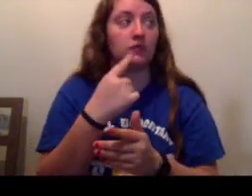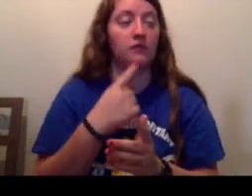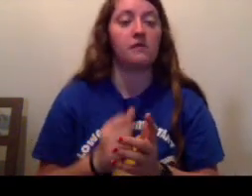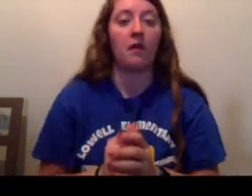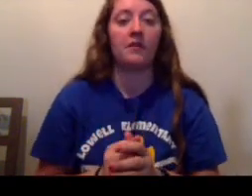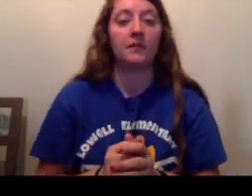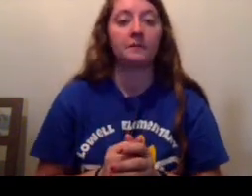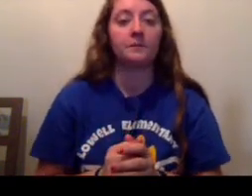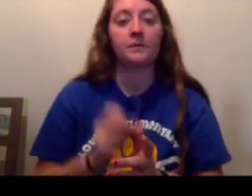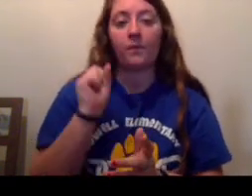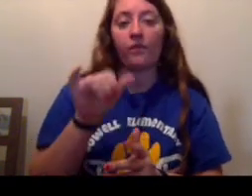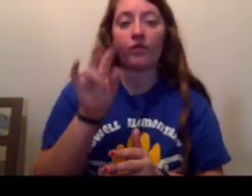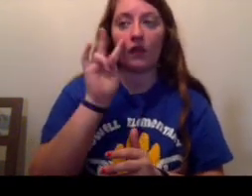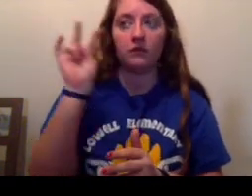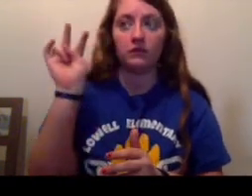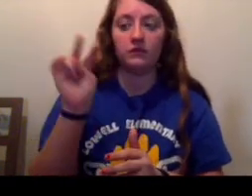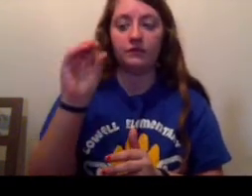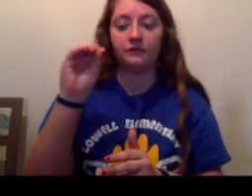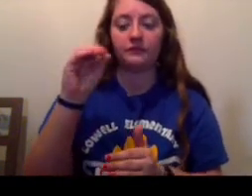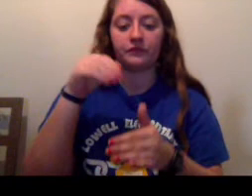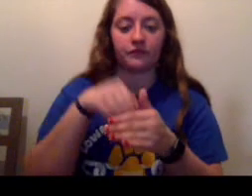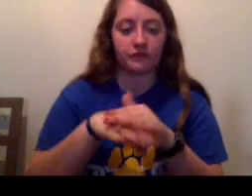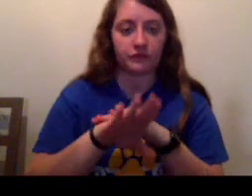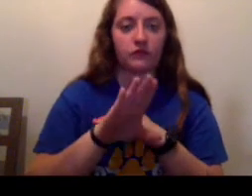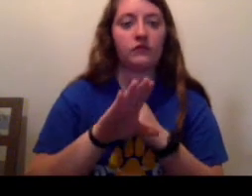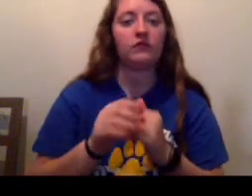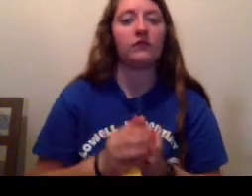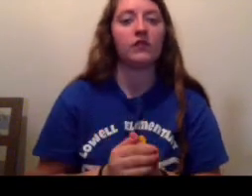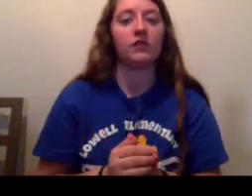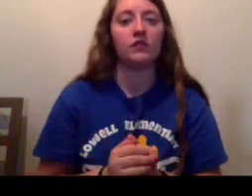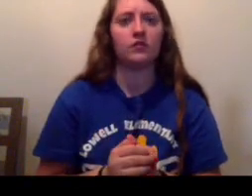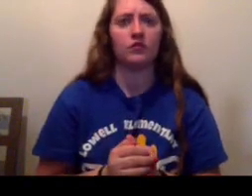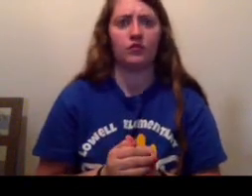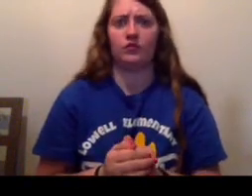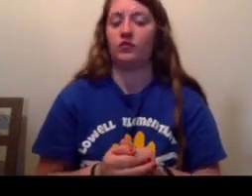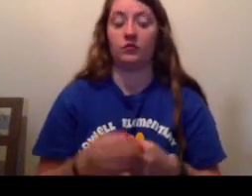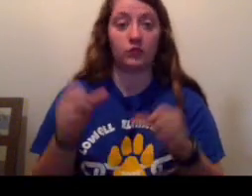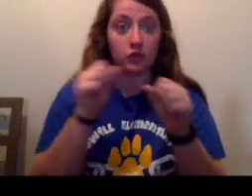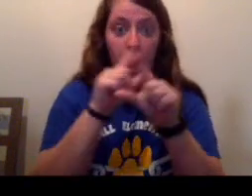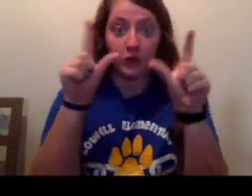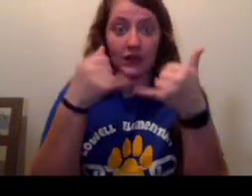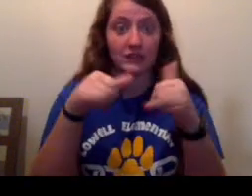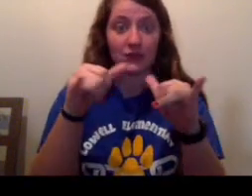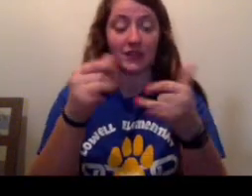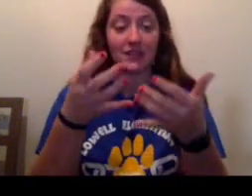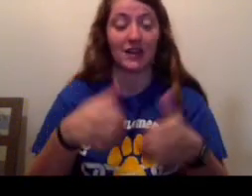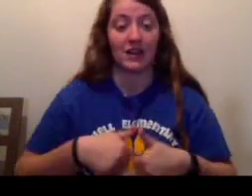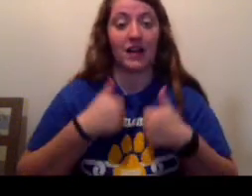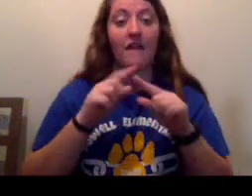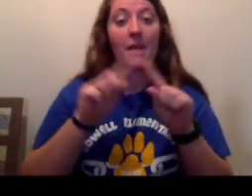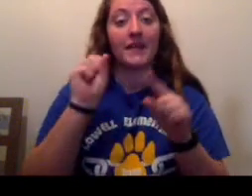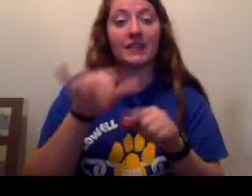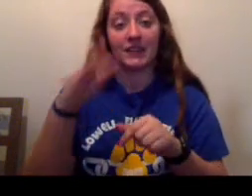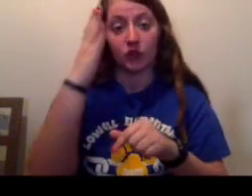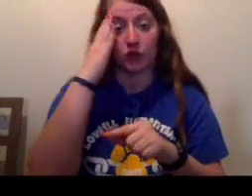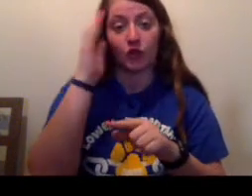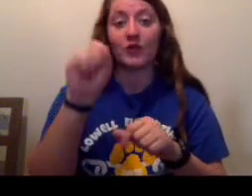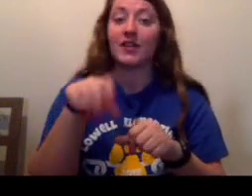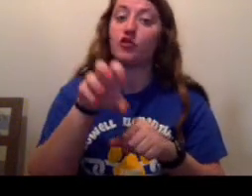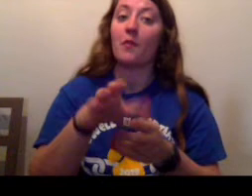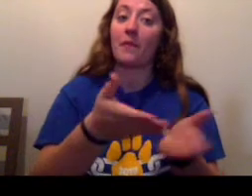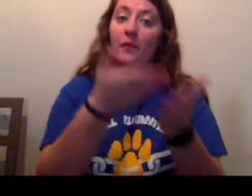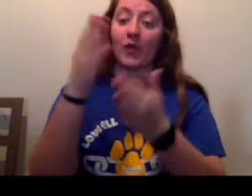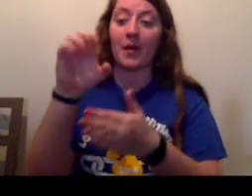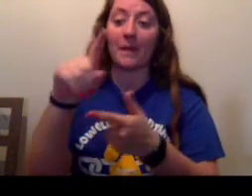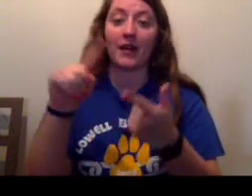Stanley watched Zero crawl back through his hole. It was a miracle he was still alive, but Stanley knew he would have to get him back to